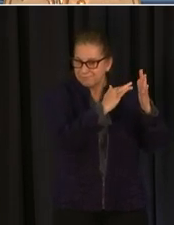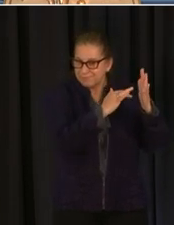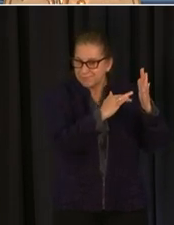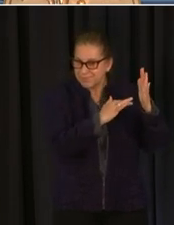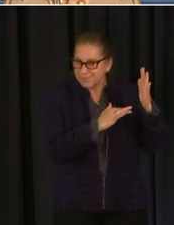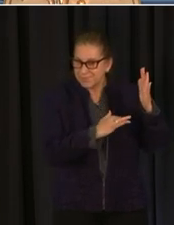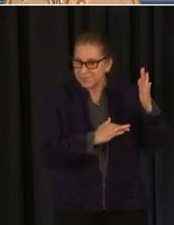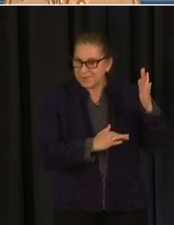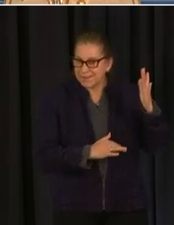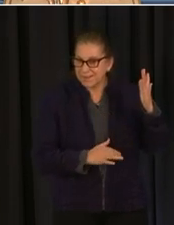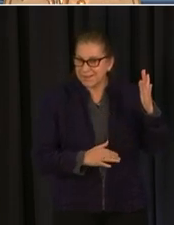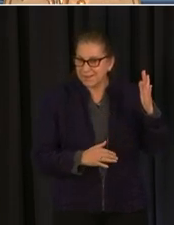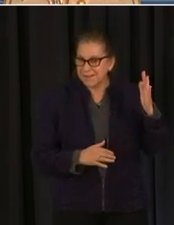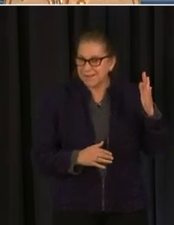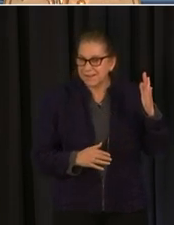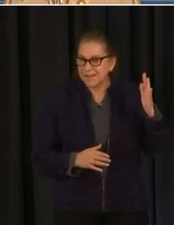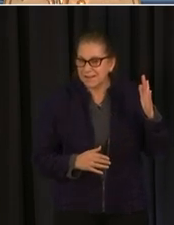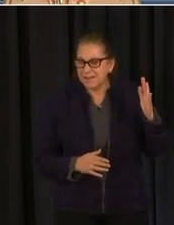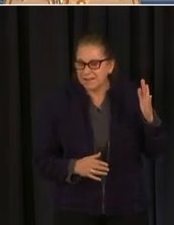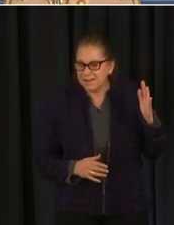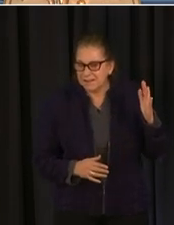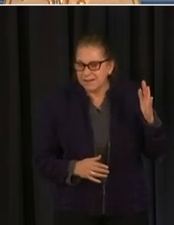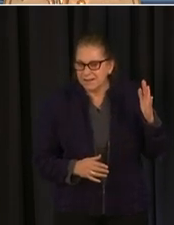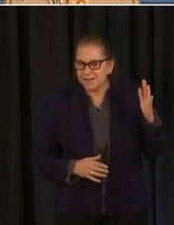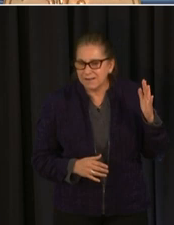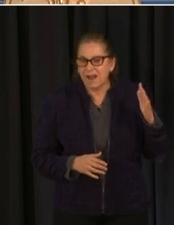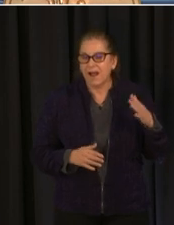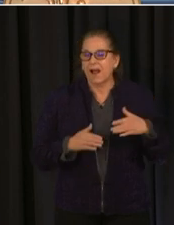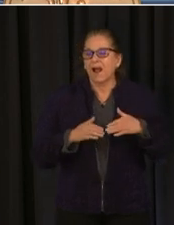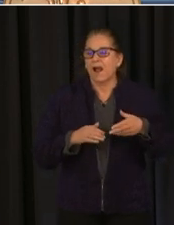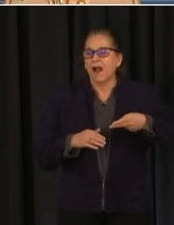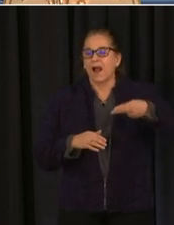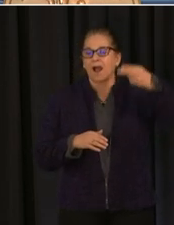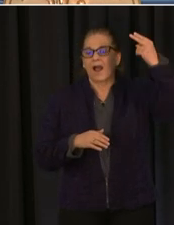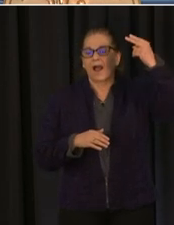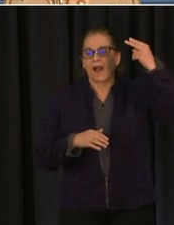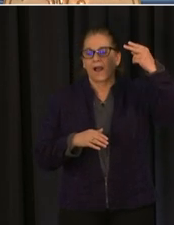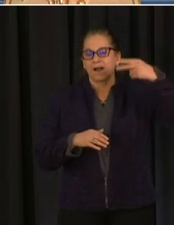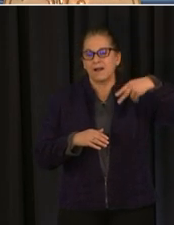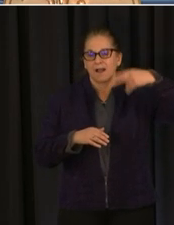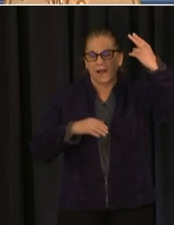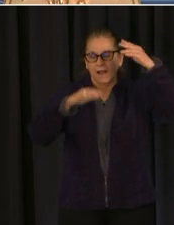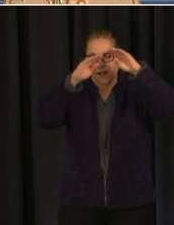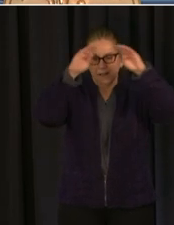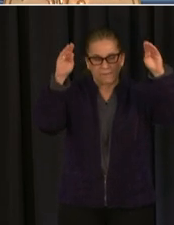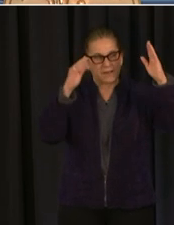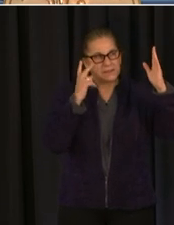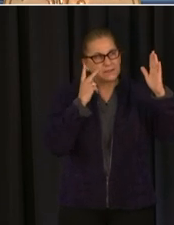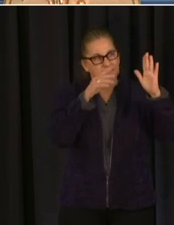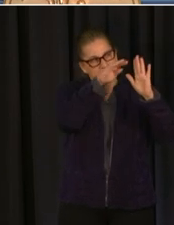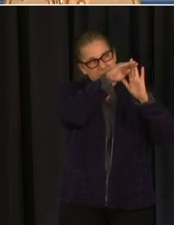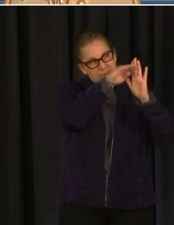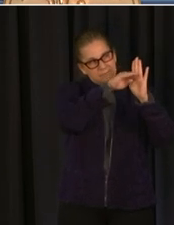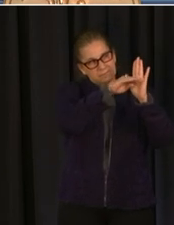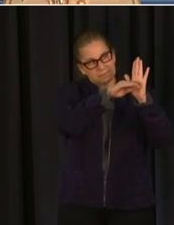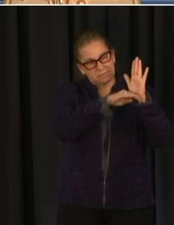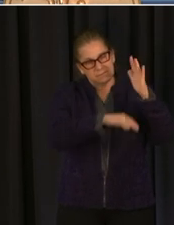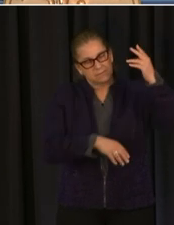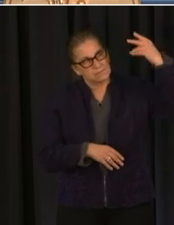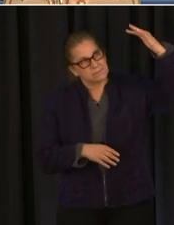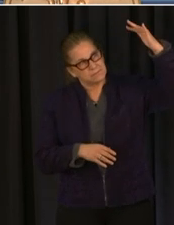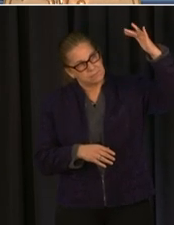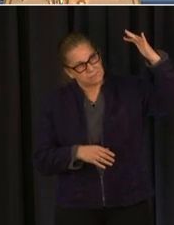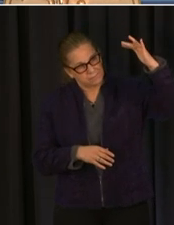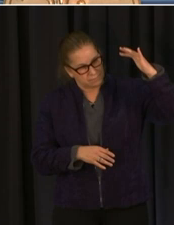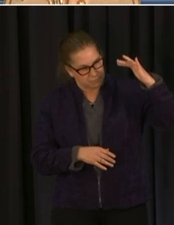sketch of what's to come where we will formally update it by way of a mayor's order